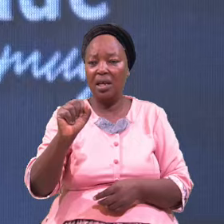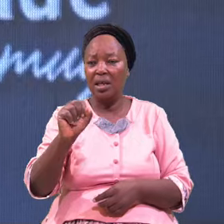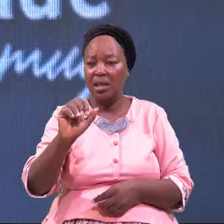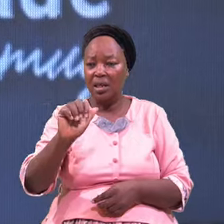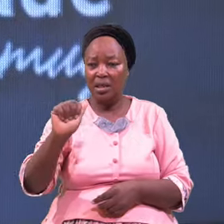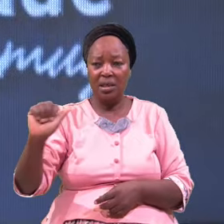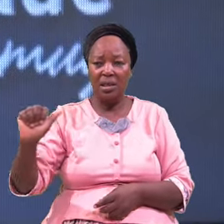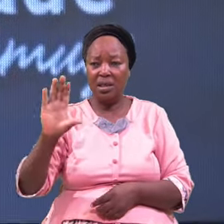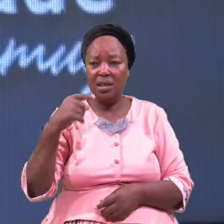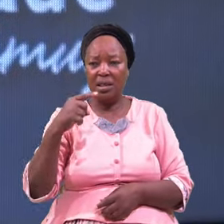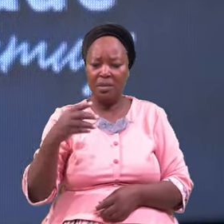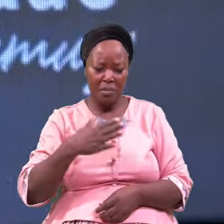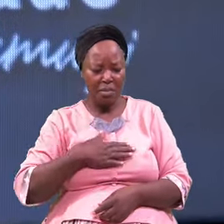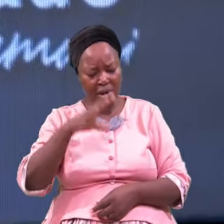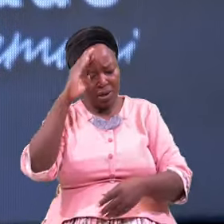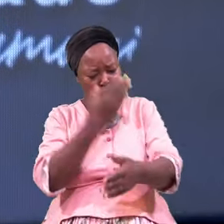You Want The Blessing